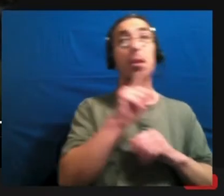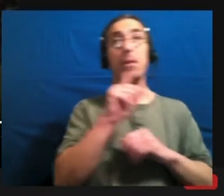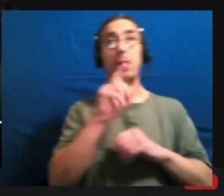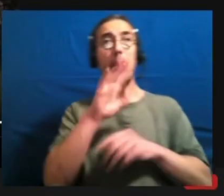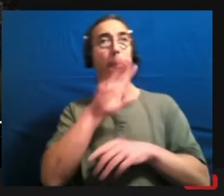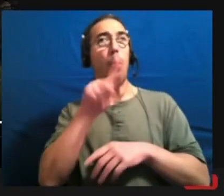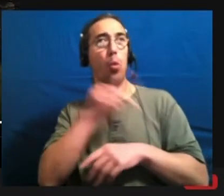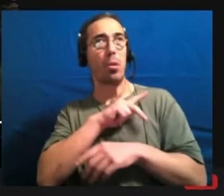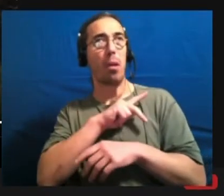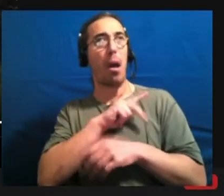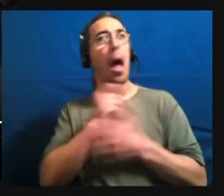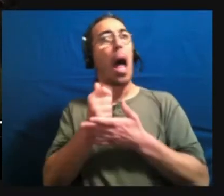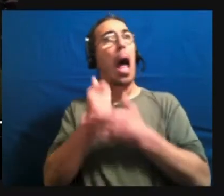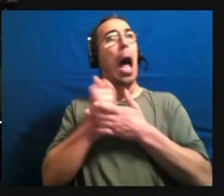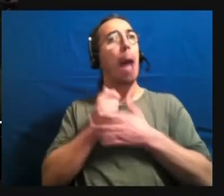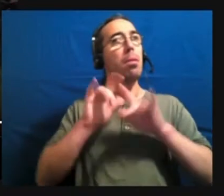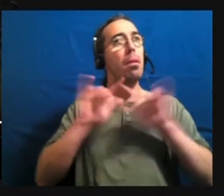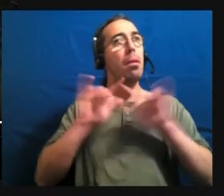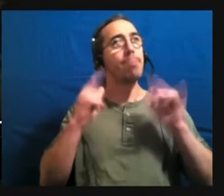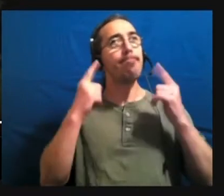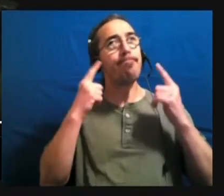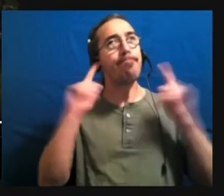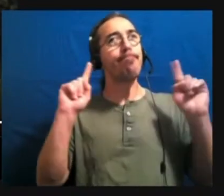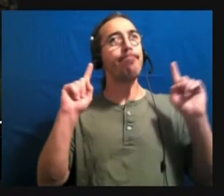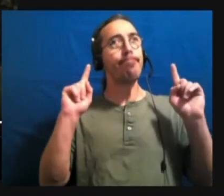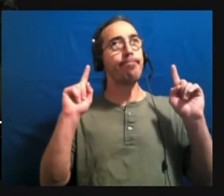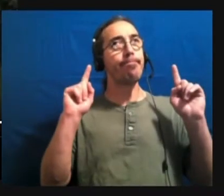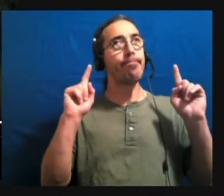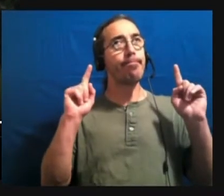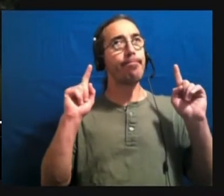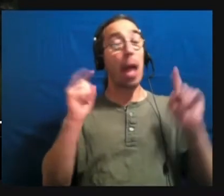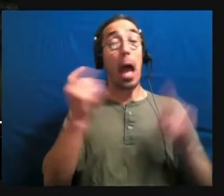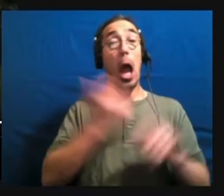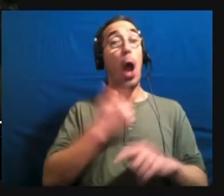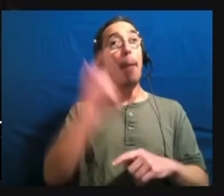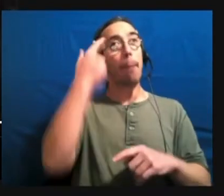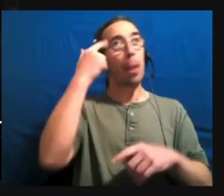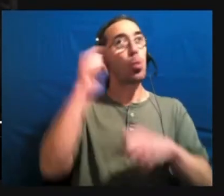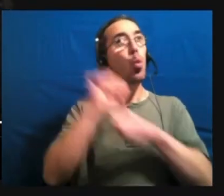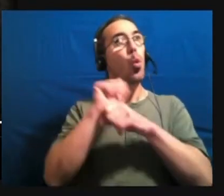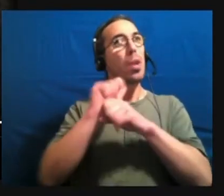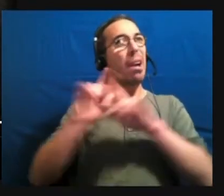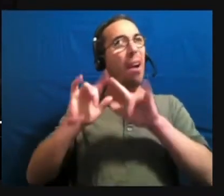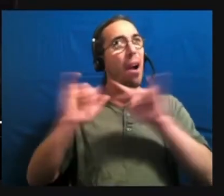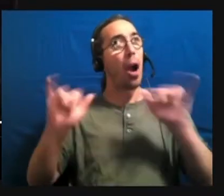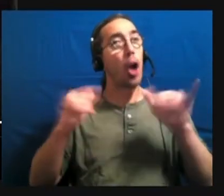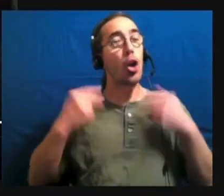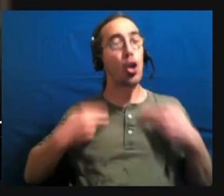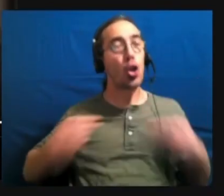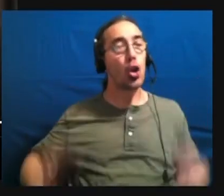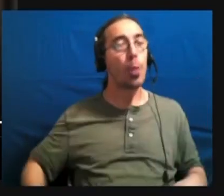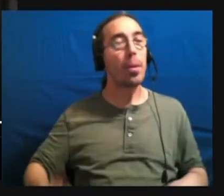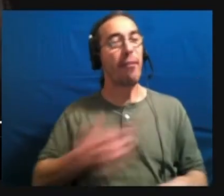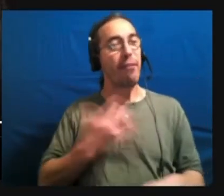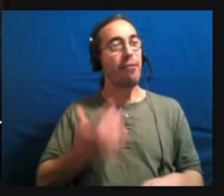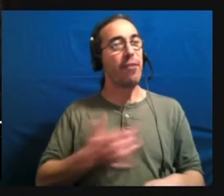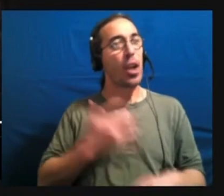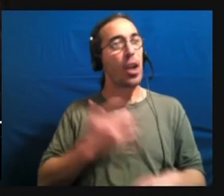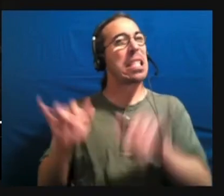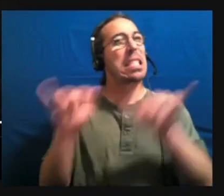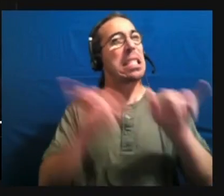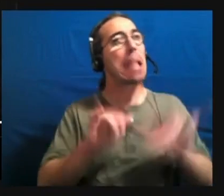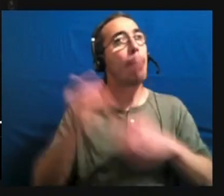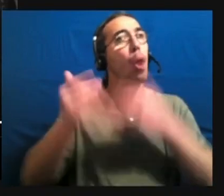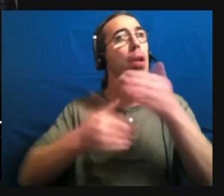less obviously, we all differ in the way our minds work. Humans think, feel, perceive, process, and